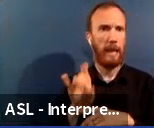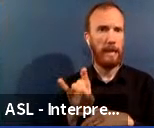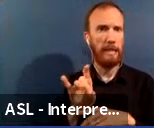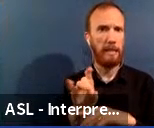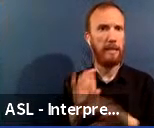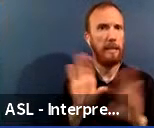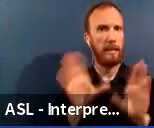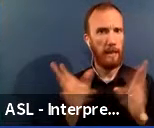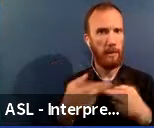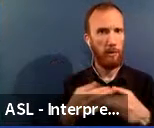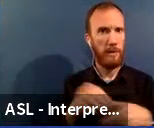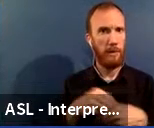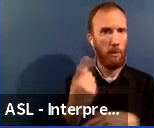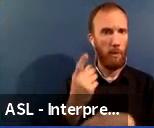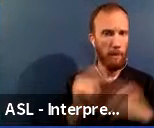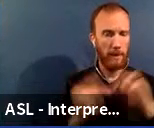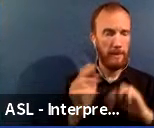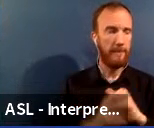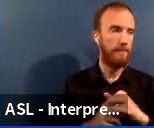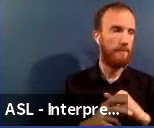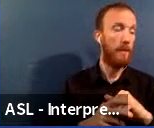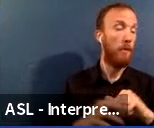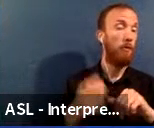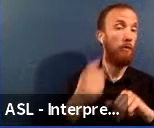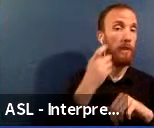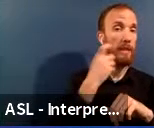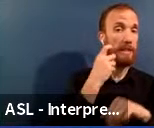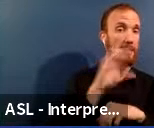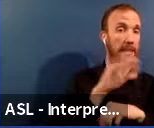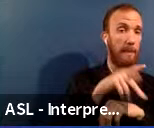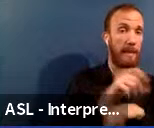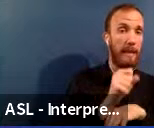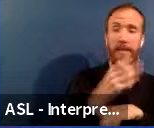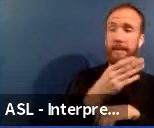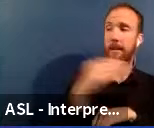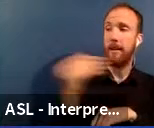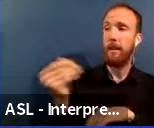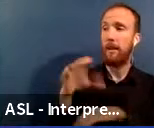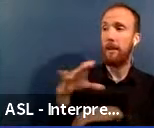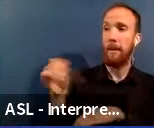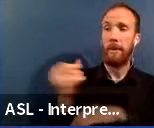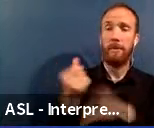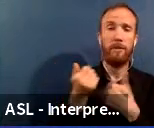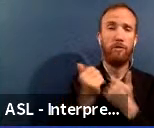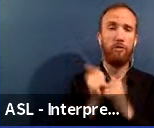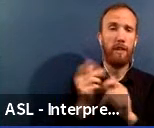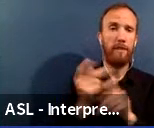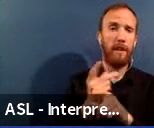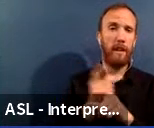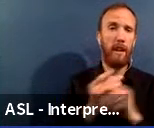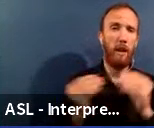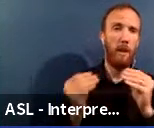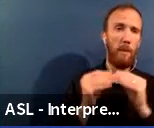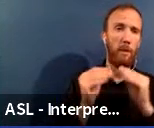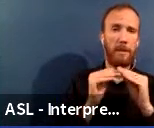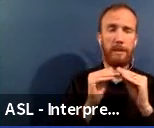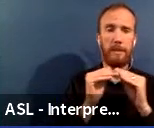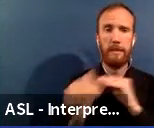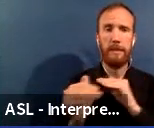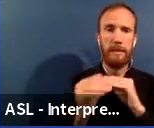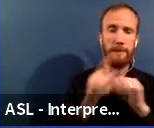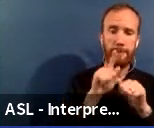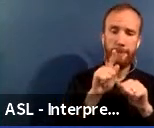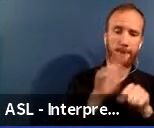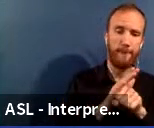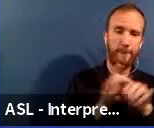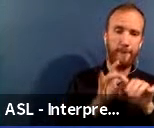In recent years, CPS has been working with various vendors to identify more sustainable and more permanent material solutions